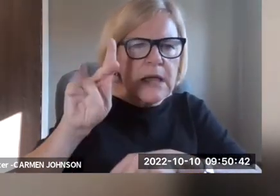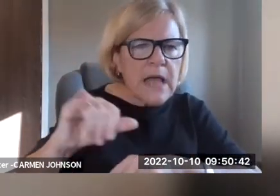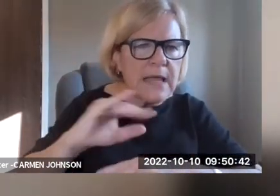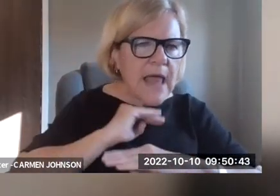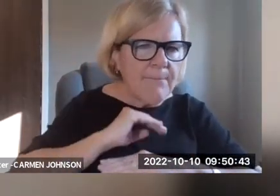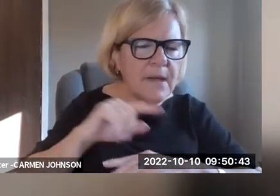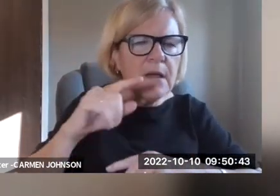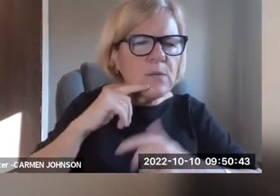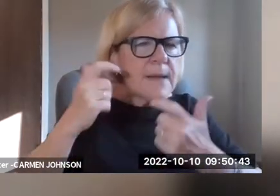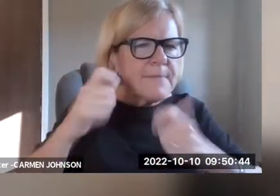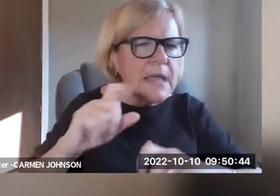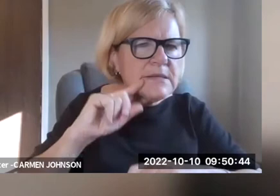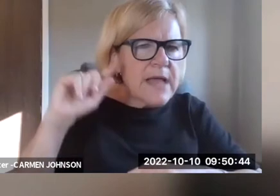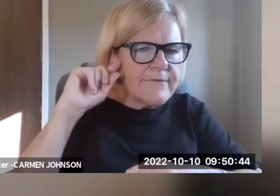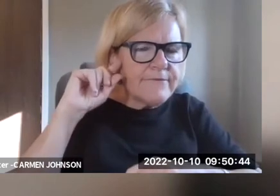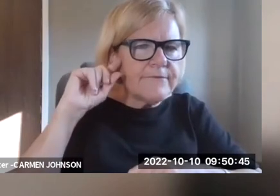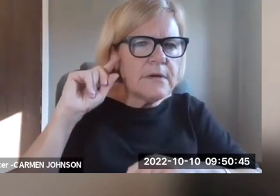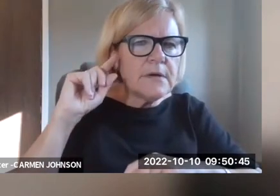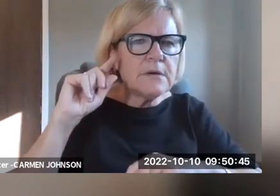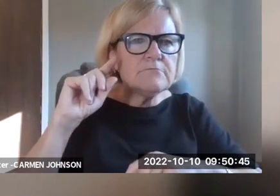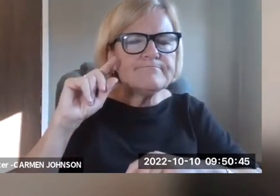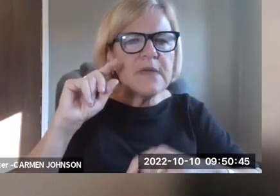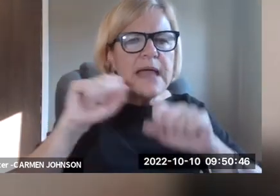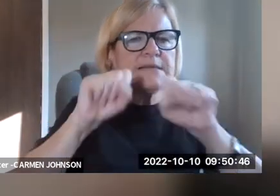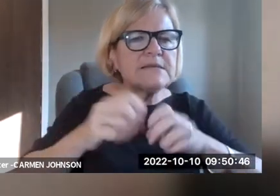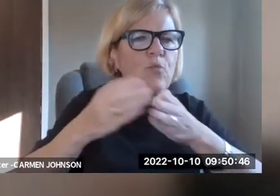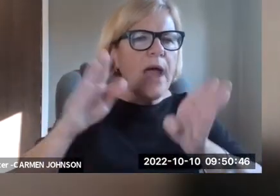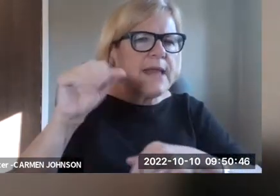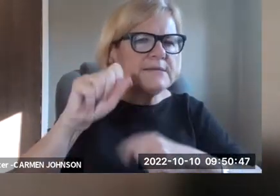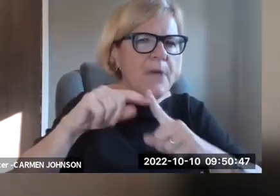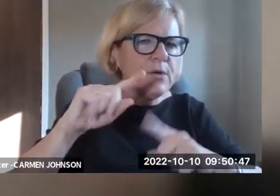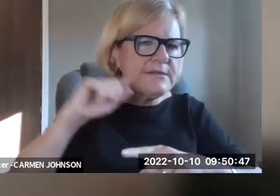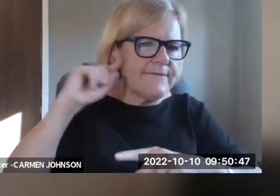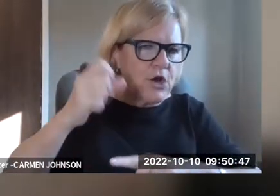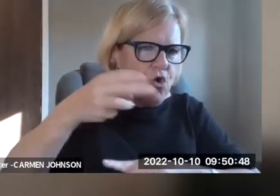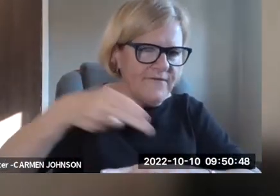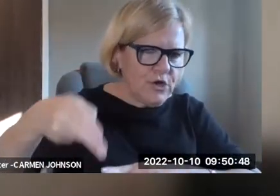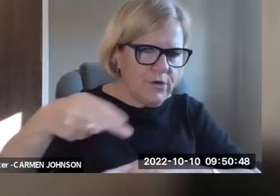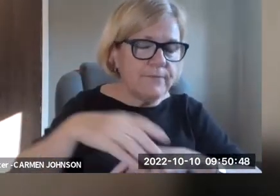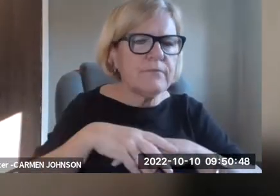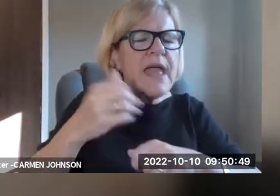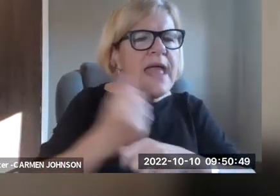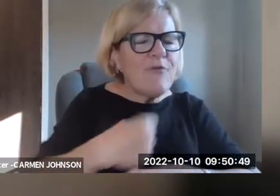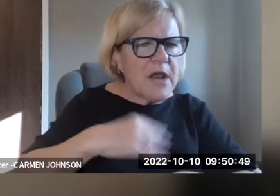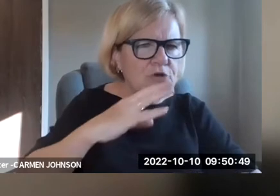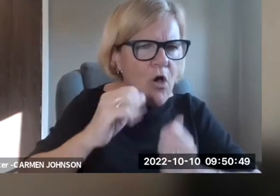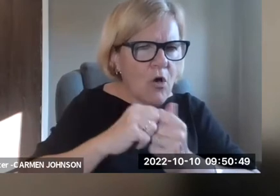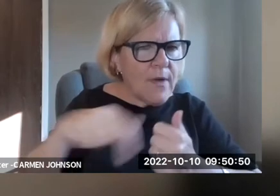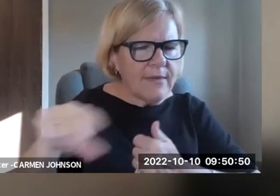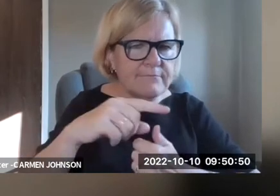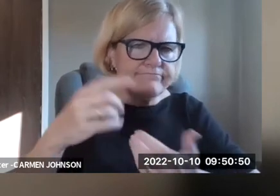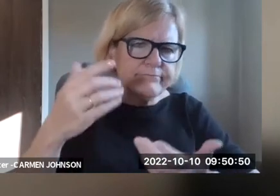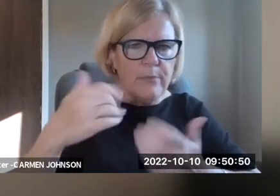ask, I, I've, I, I monitored for five years, I monitored the Kentucky settlement of, it was a big deaf, um,